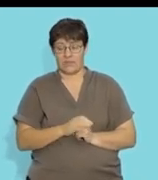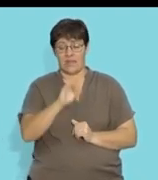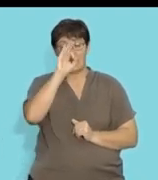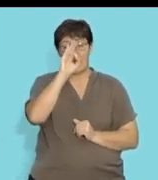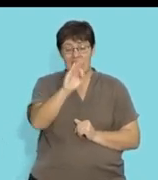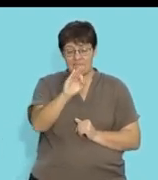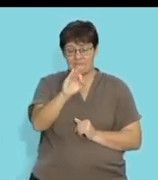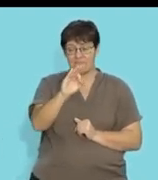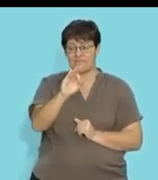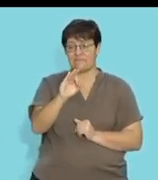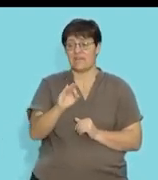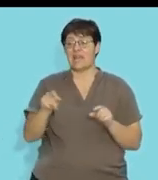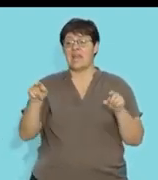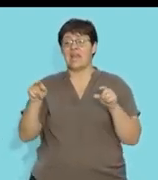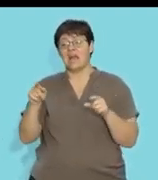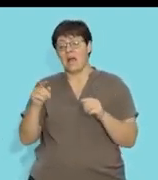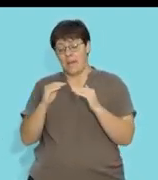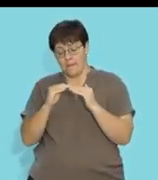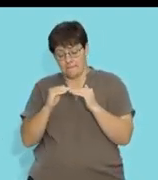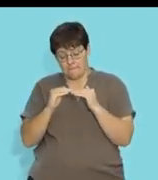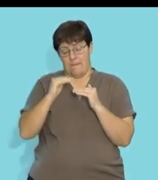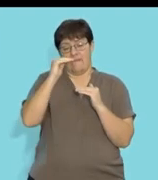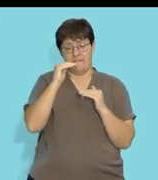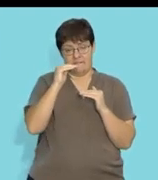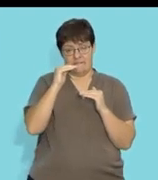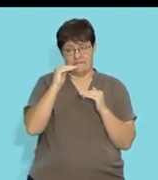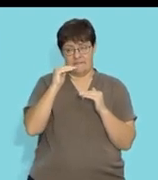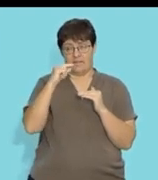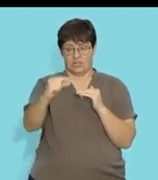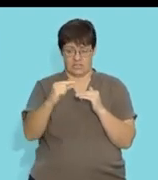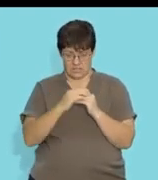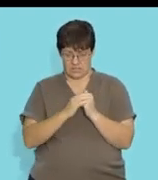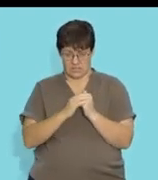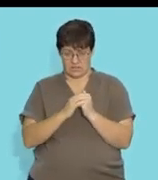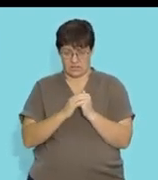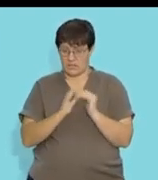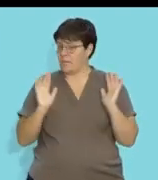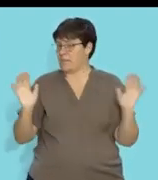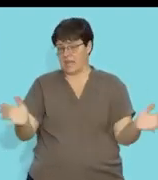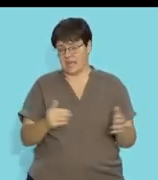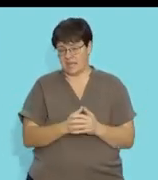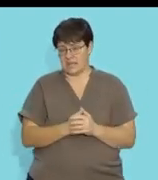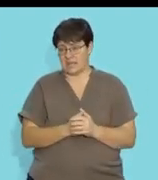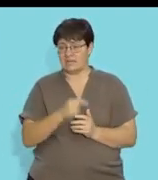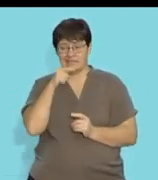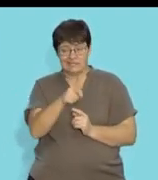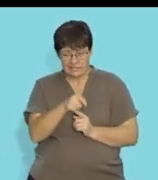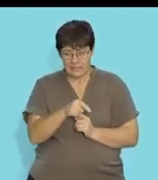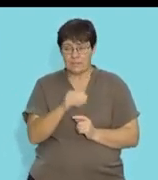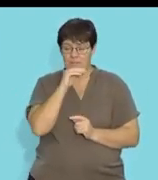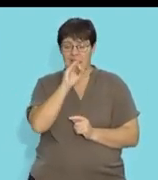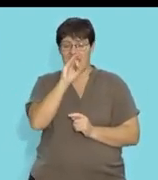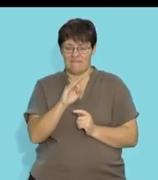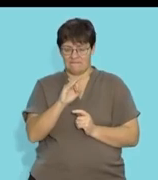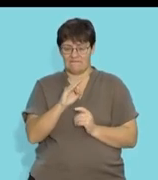that F is above G. That's all.